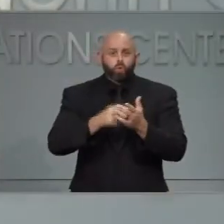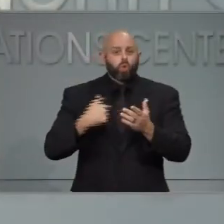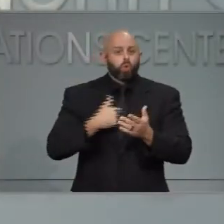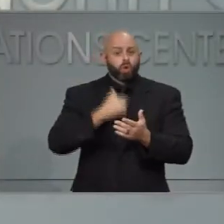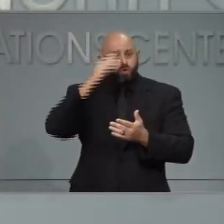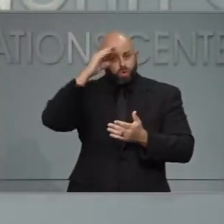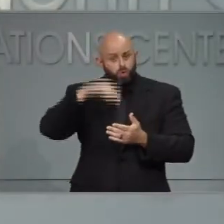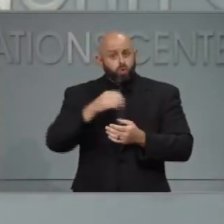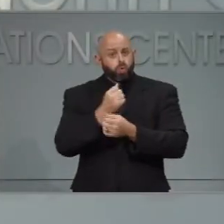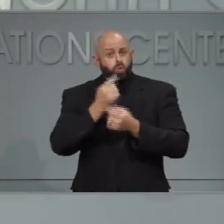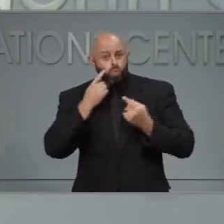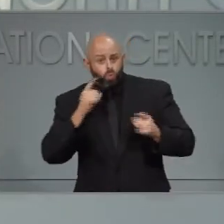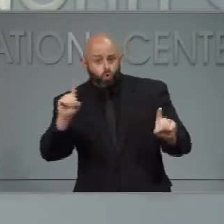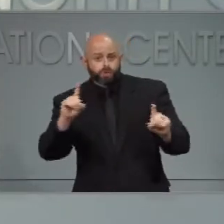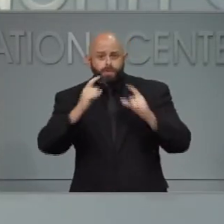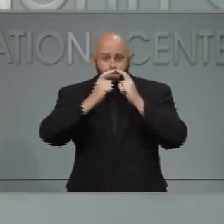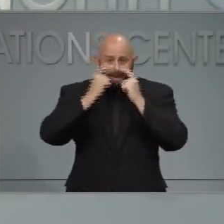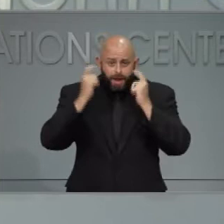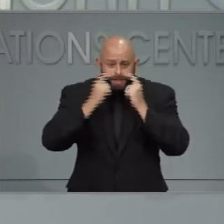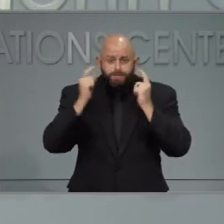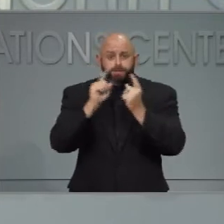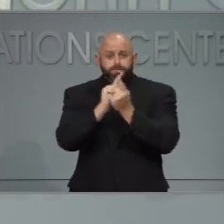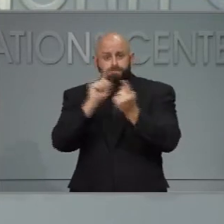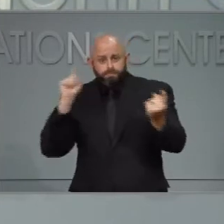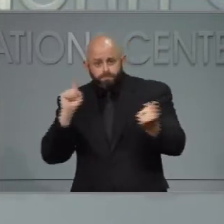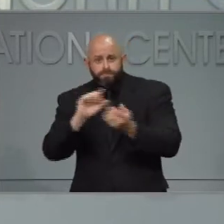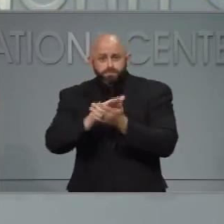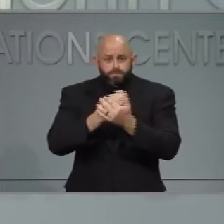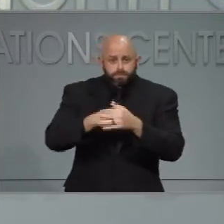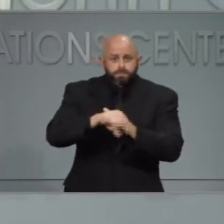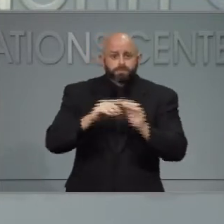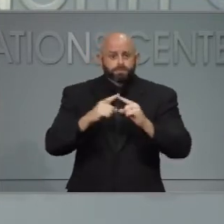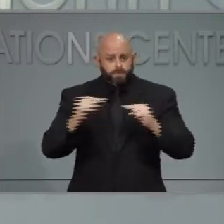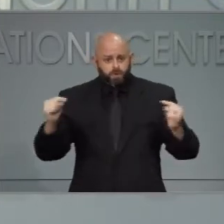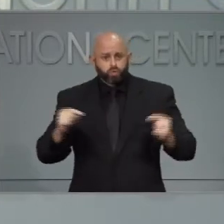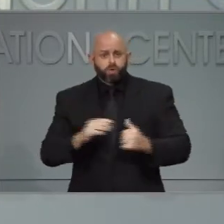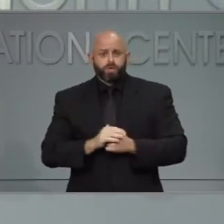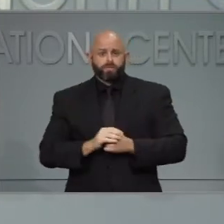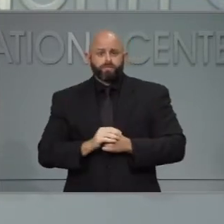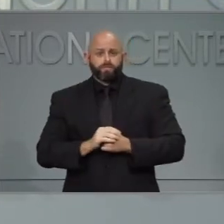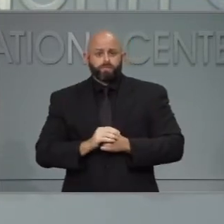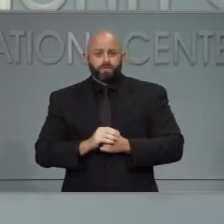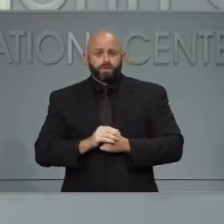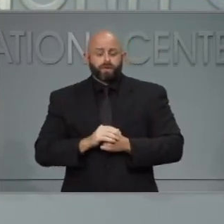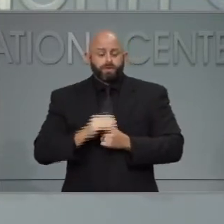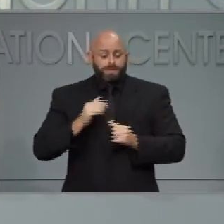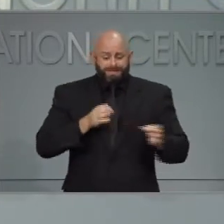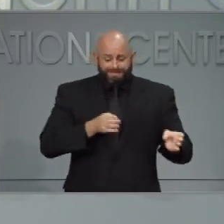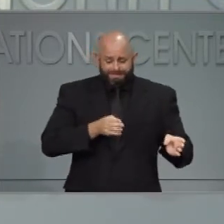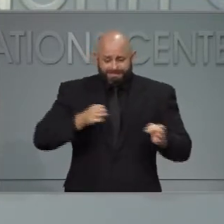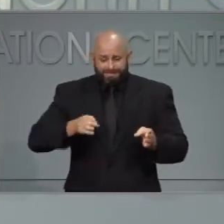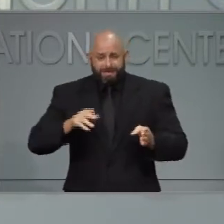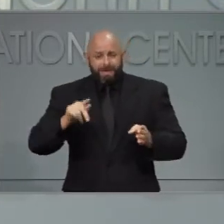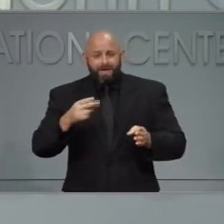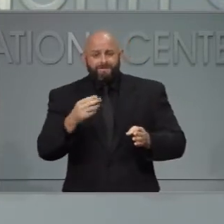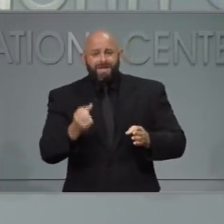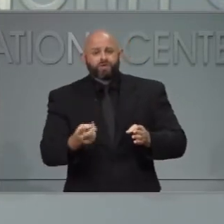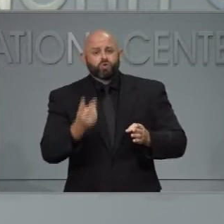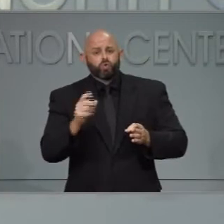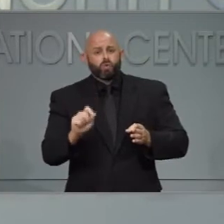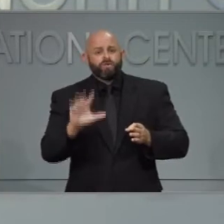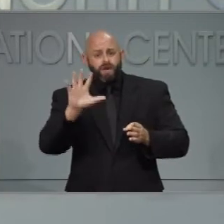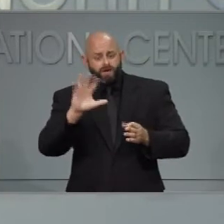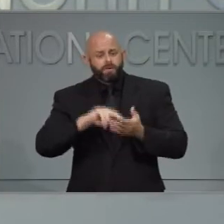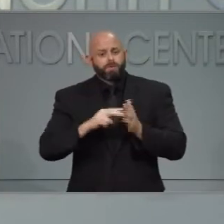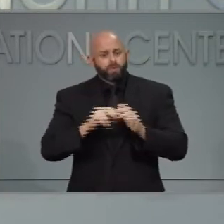wearing masks and social distancing. Moving to phase 2.5 means that we can safely do a few